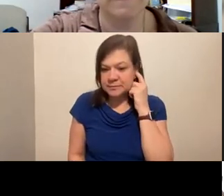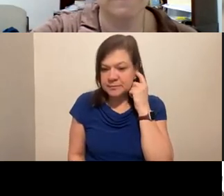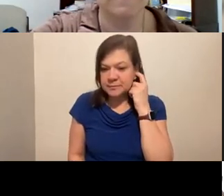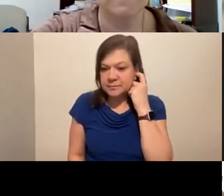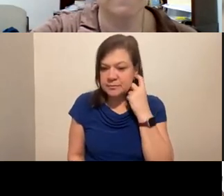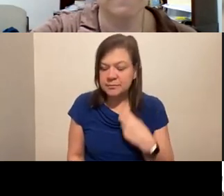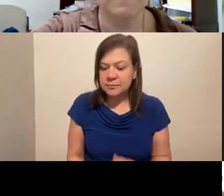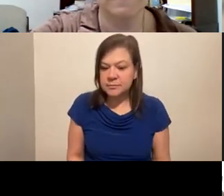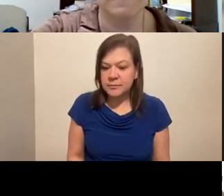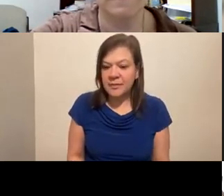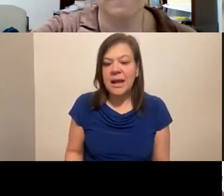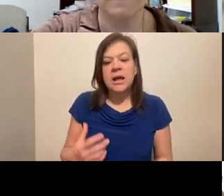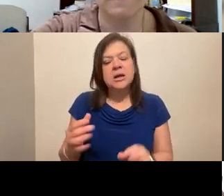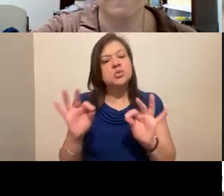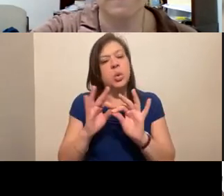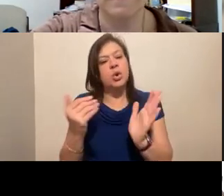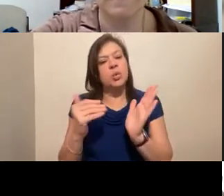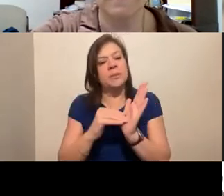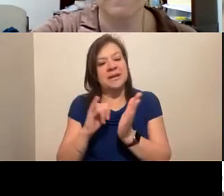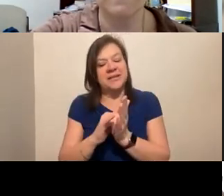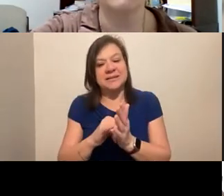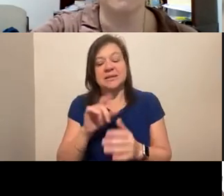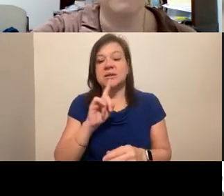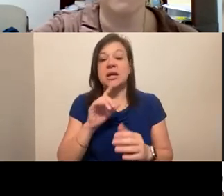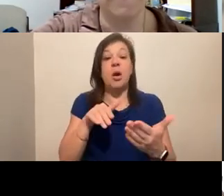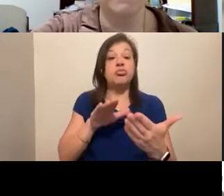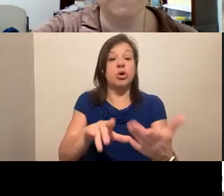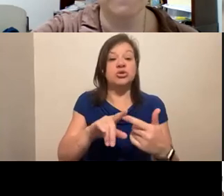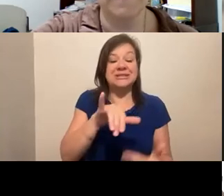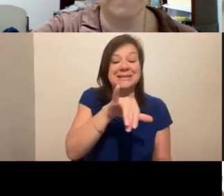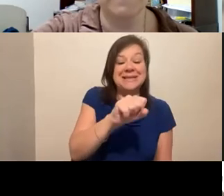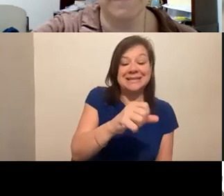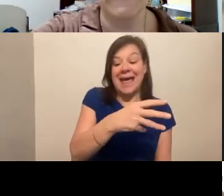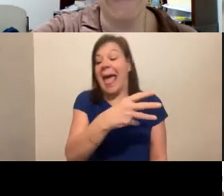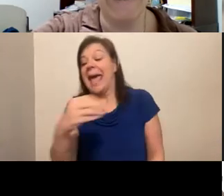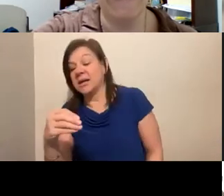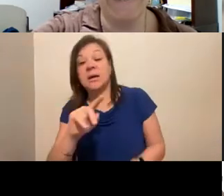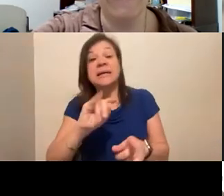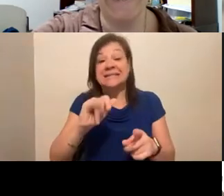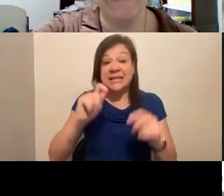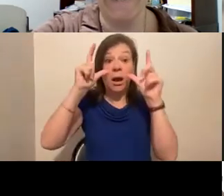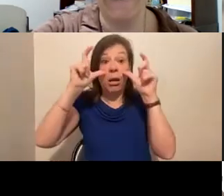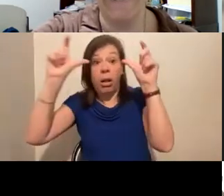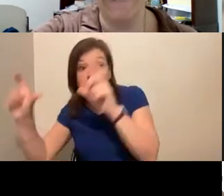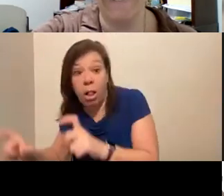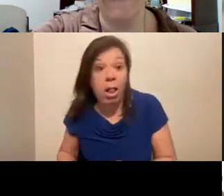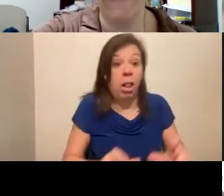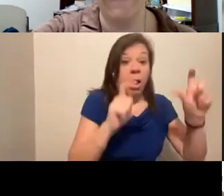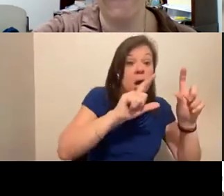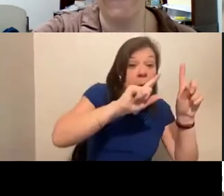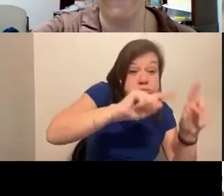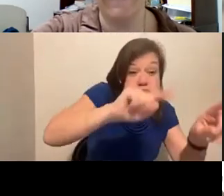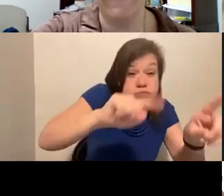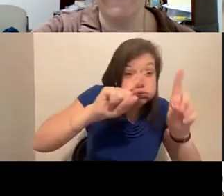of the, the approach is yes. And Tina can stay up all night. She can go to every session